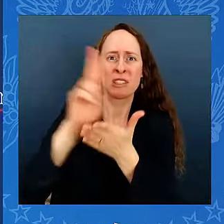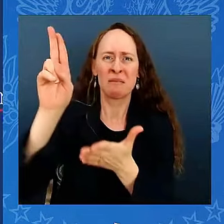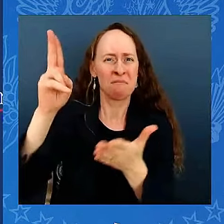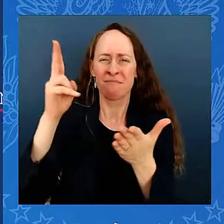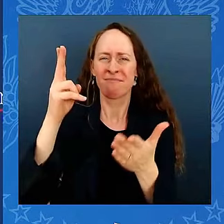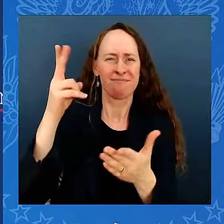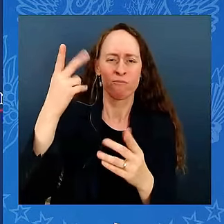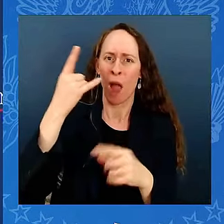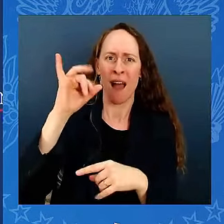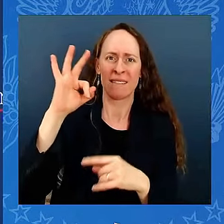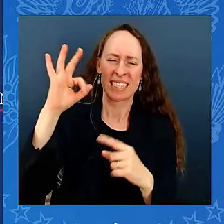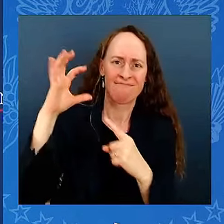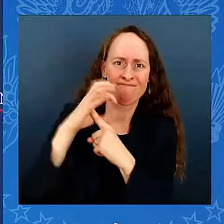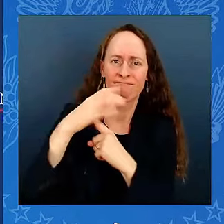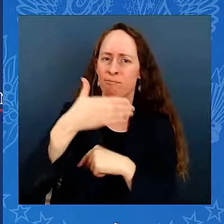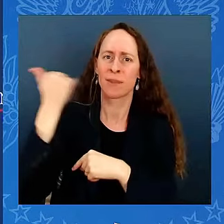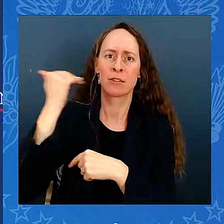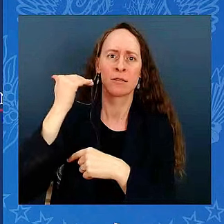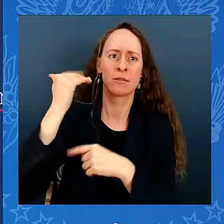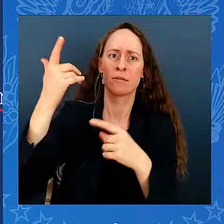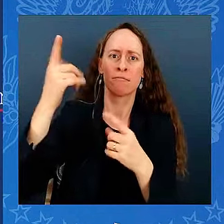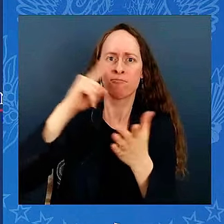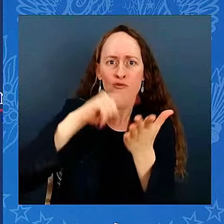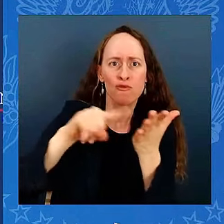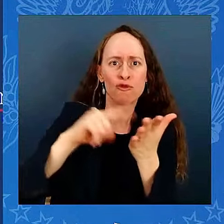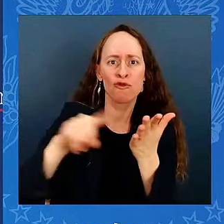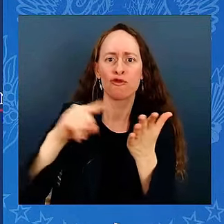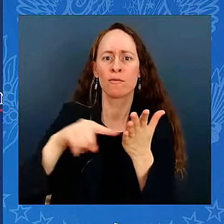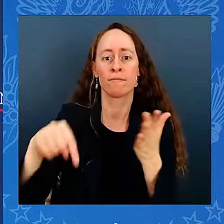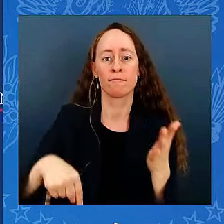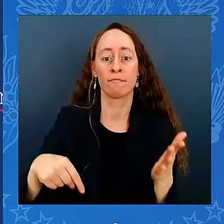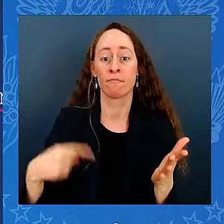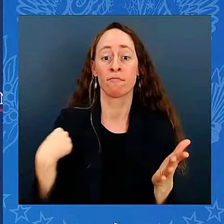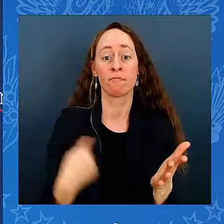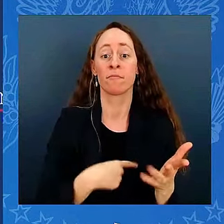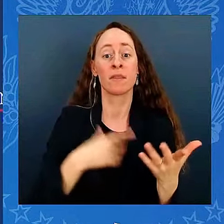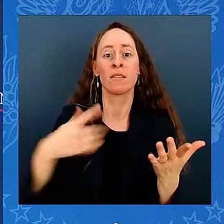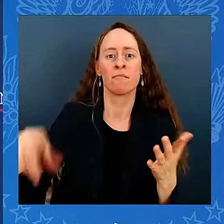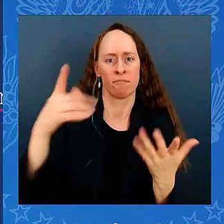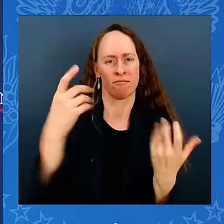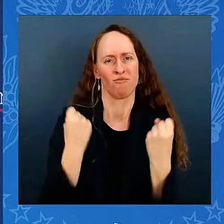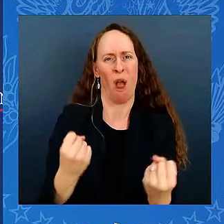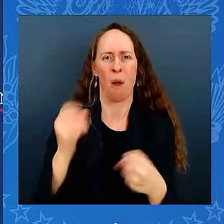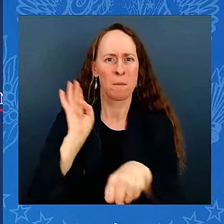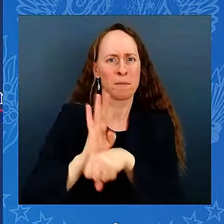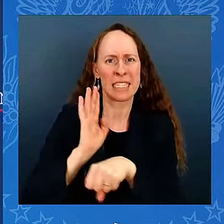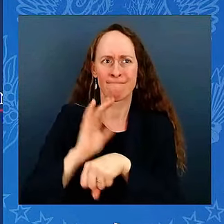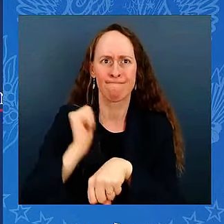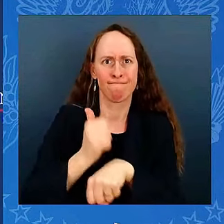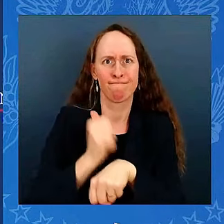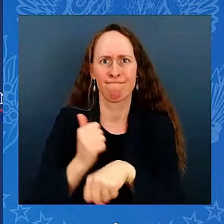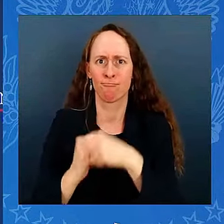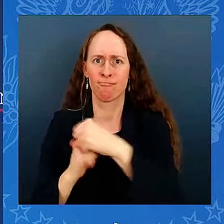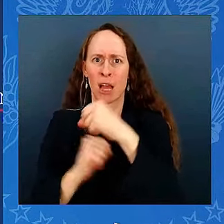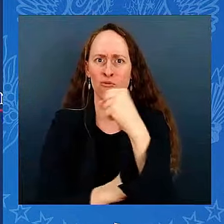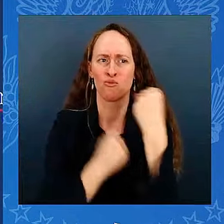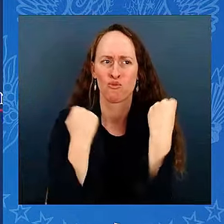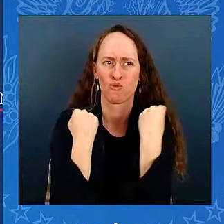capitalist system in the world. And here's what we can't take for granted. We have stability